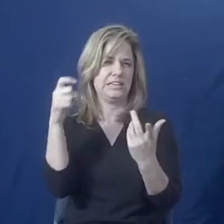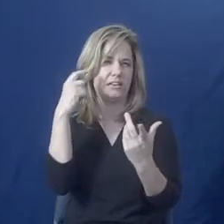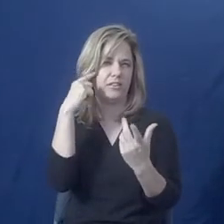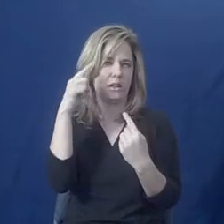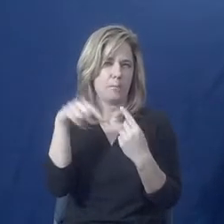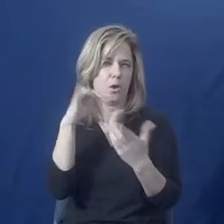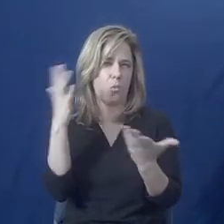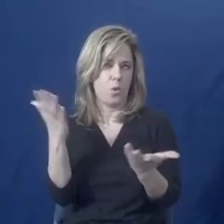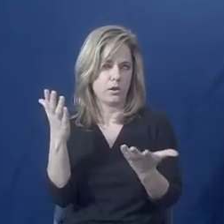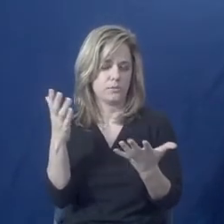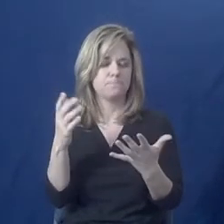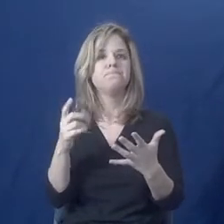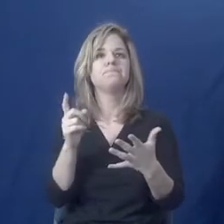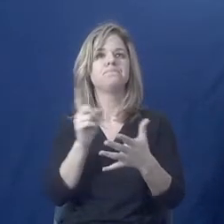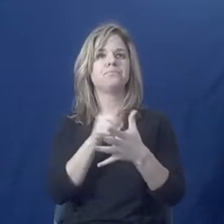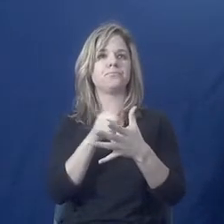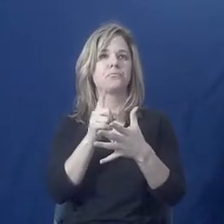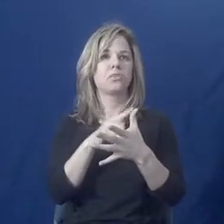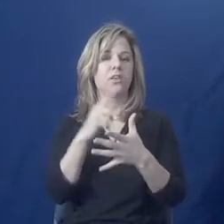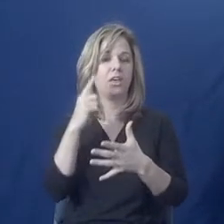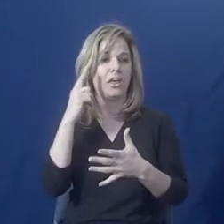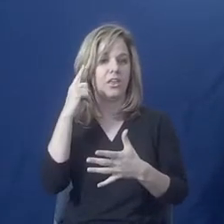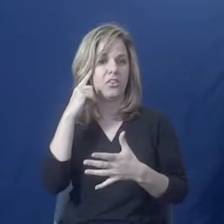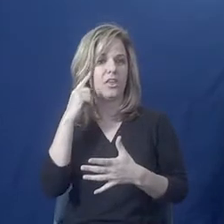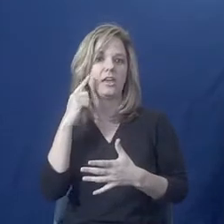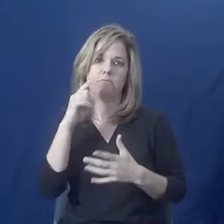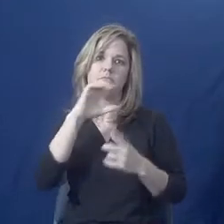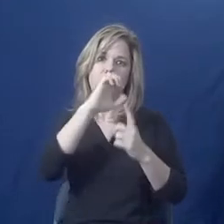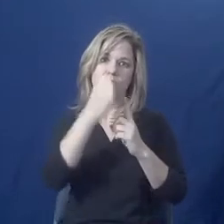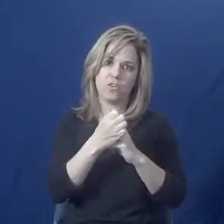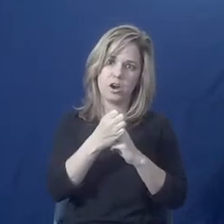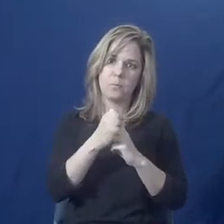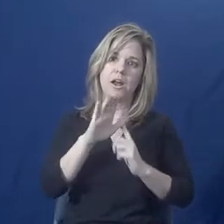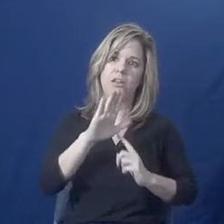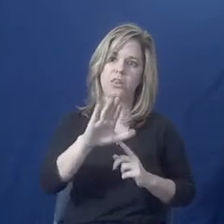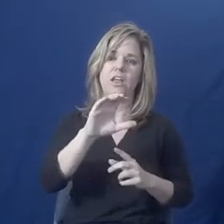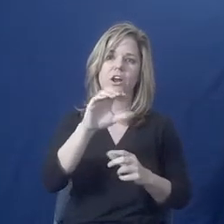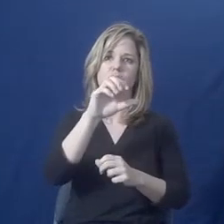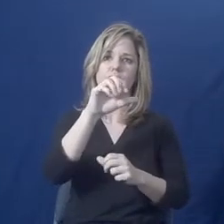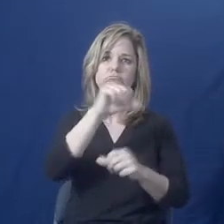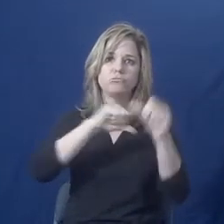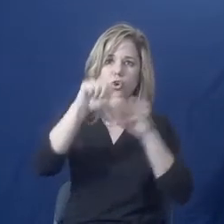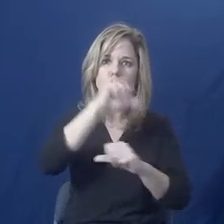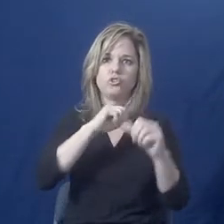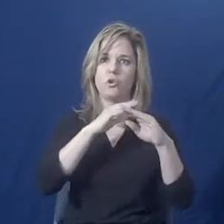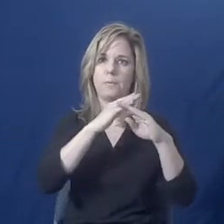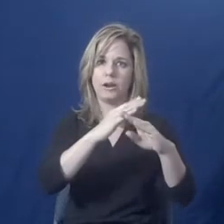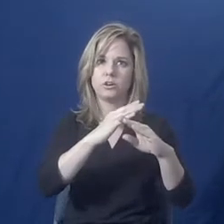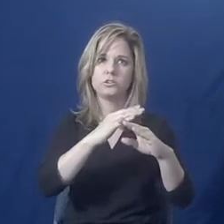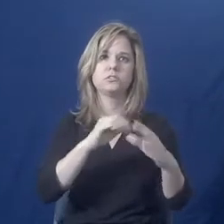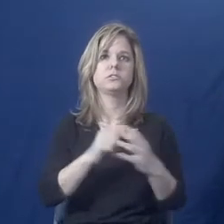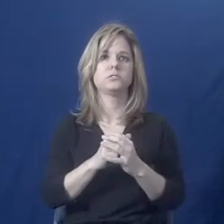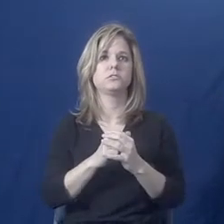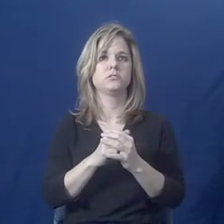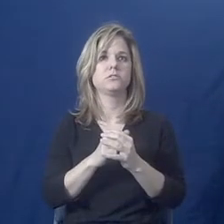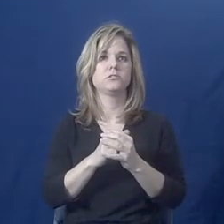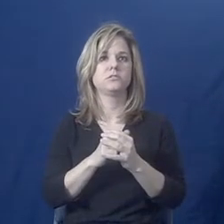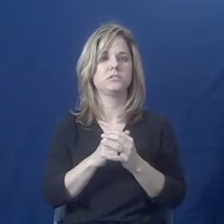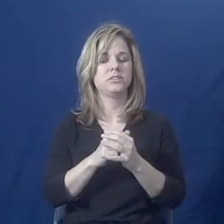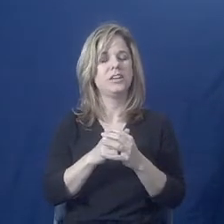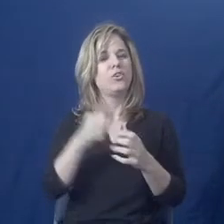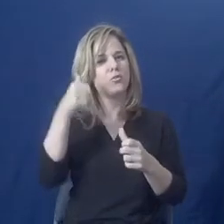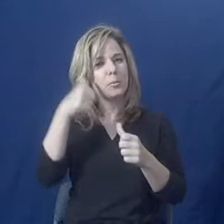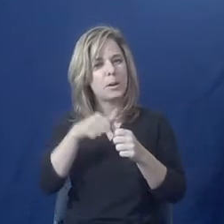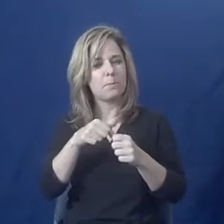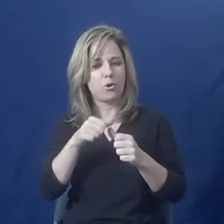It's important to consider the environment and the social barriers. You want to make sure you're looking at the